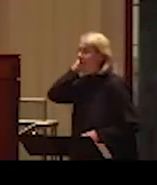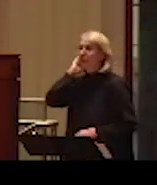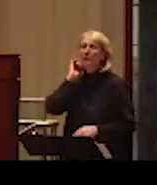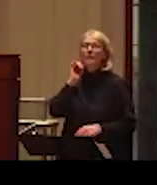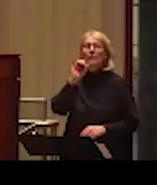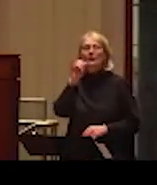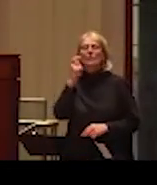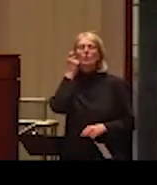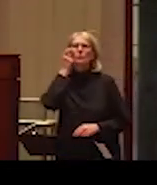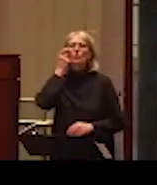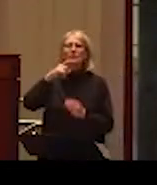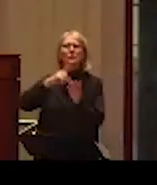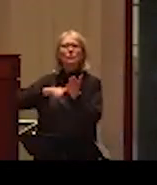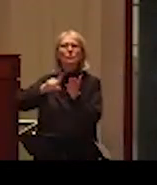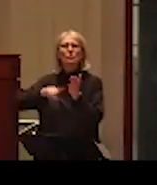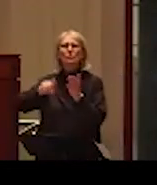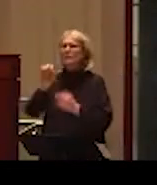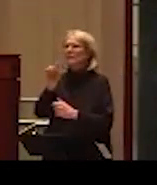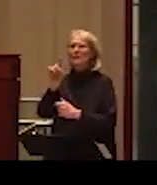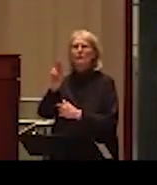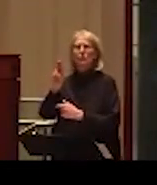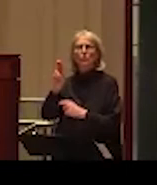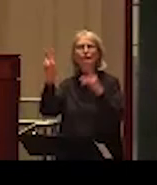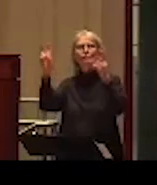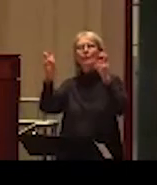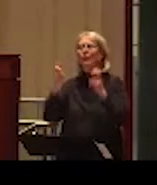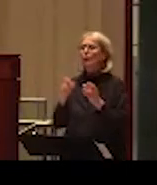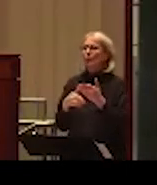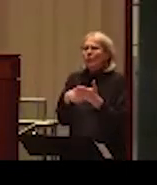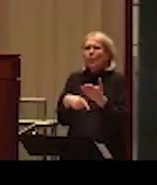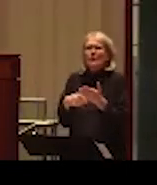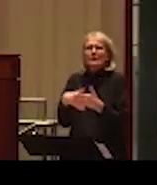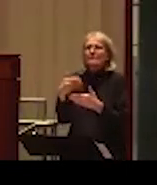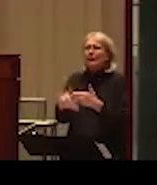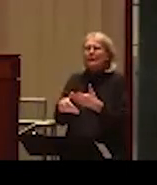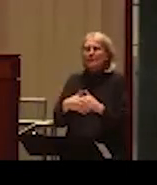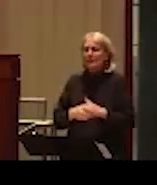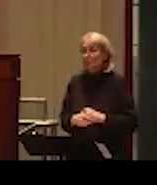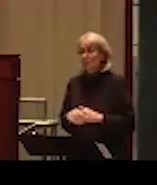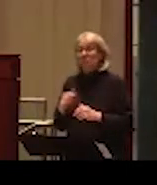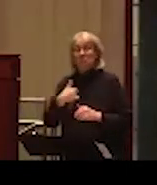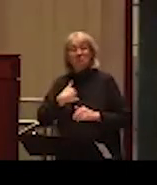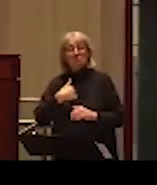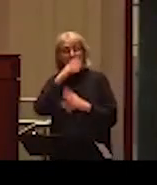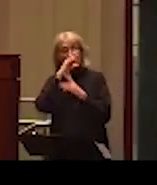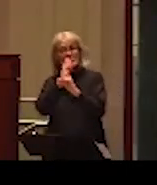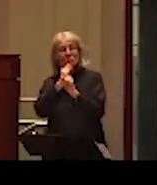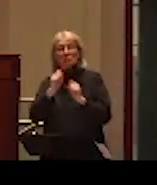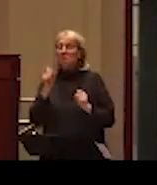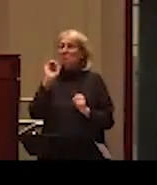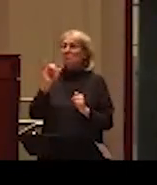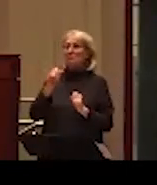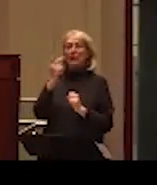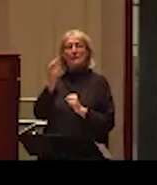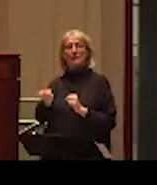study conducted at SFU, called What's Next? I was very much excited to see that one of the